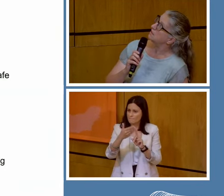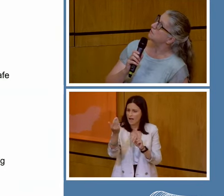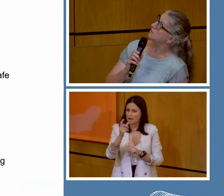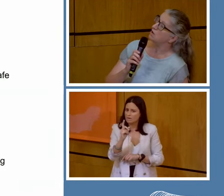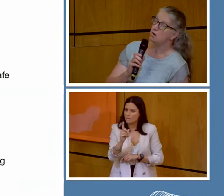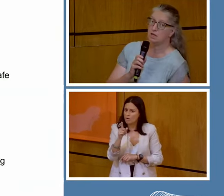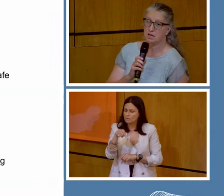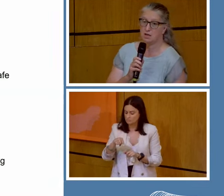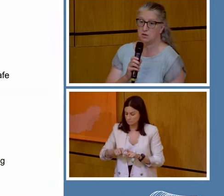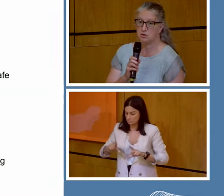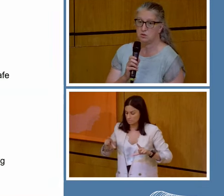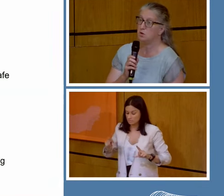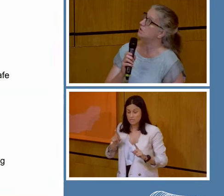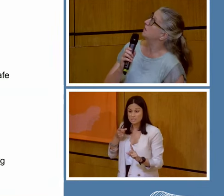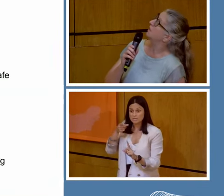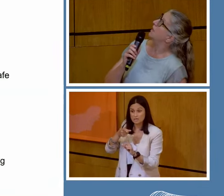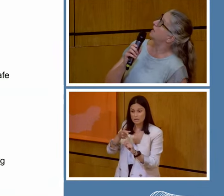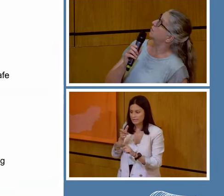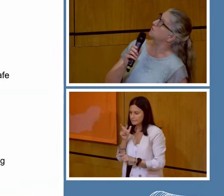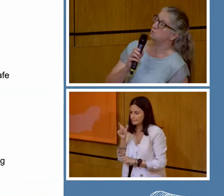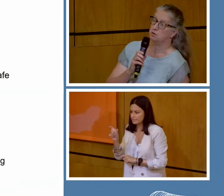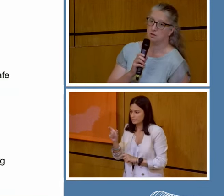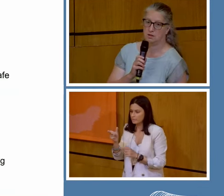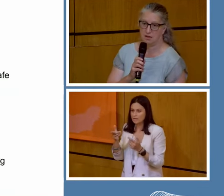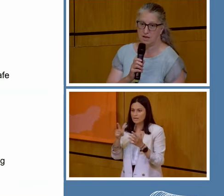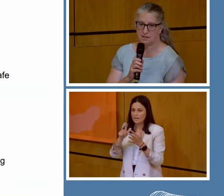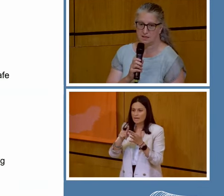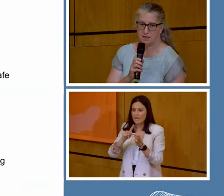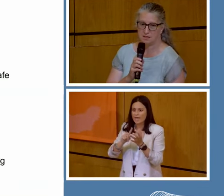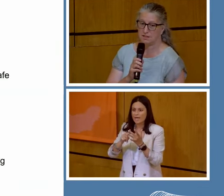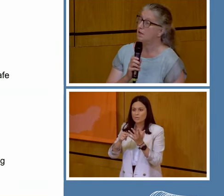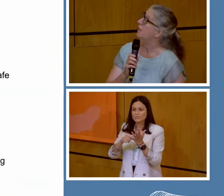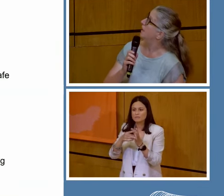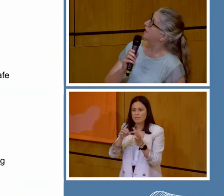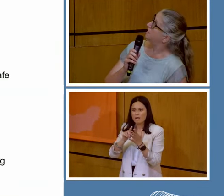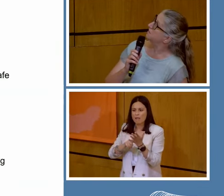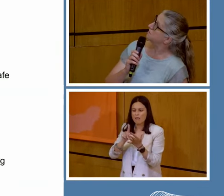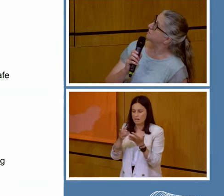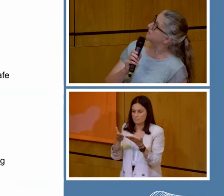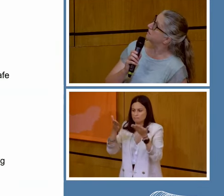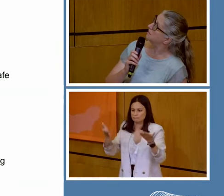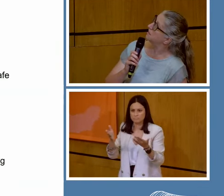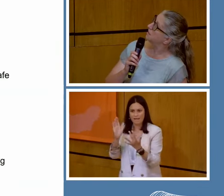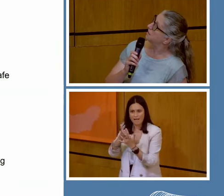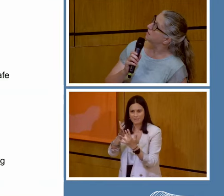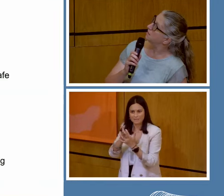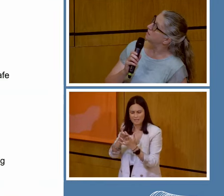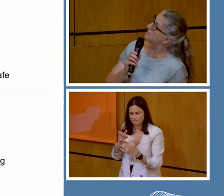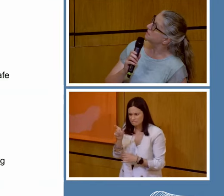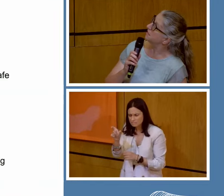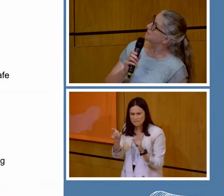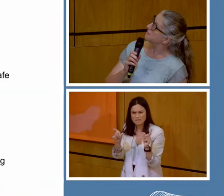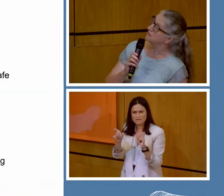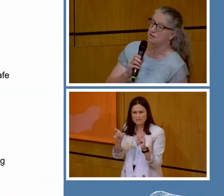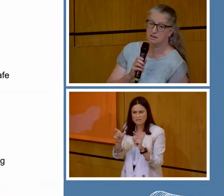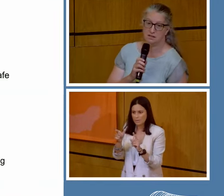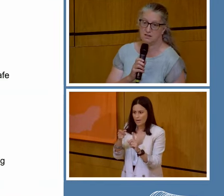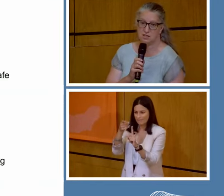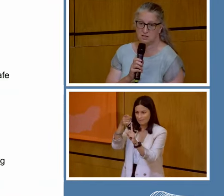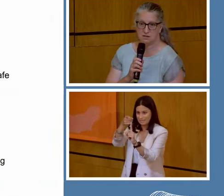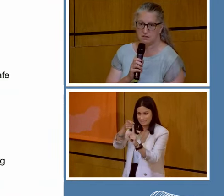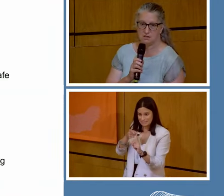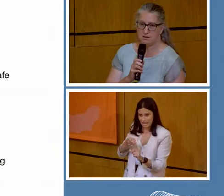that the target includes the word equitable access and the indicator,